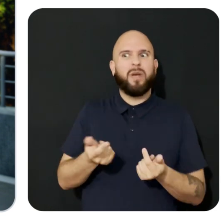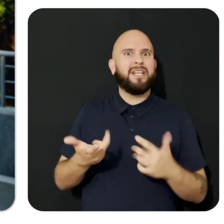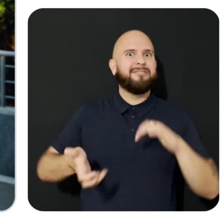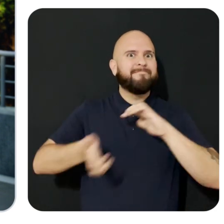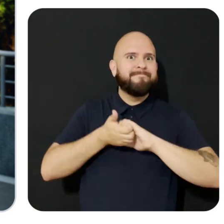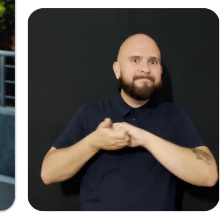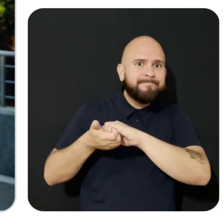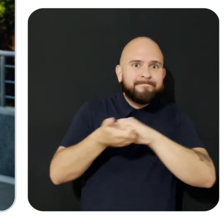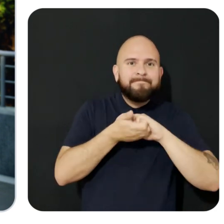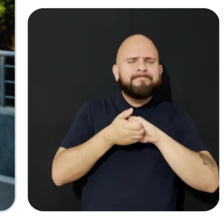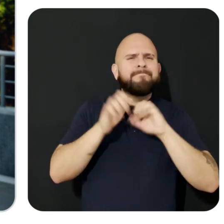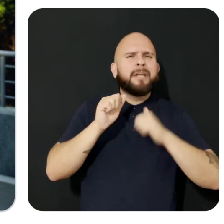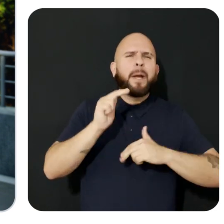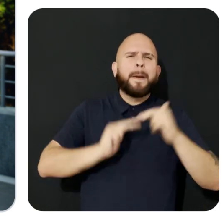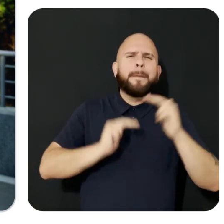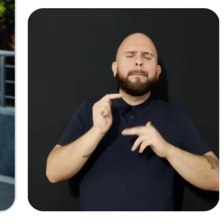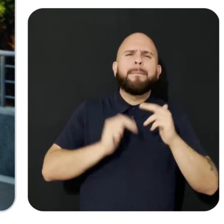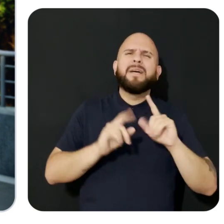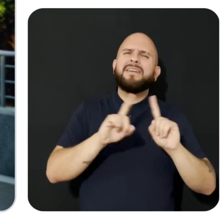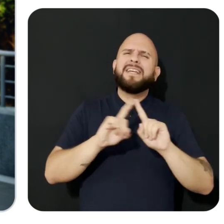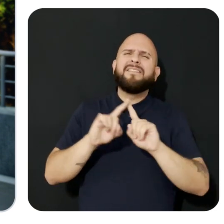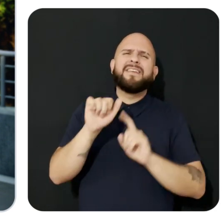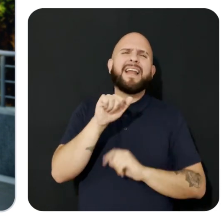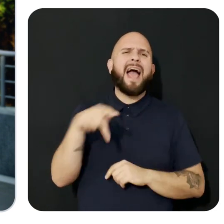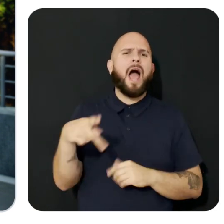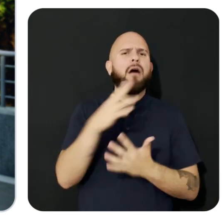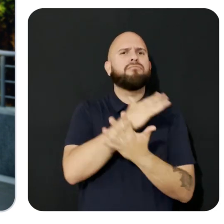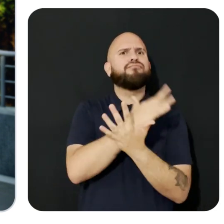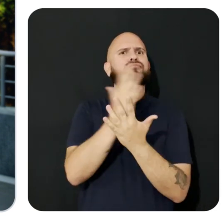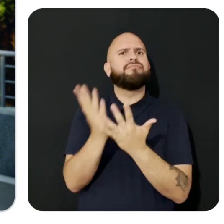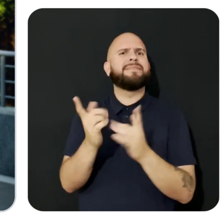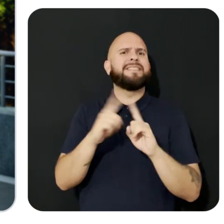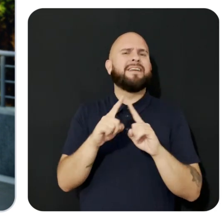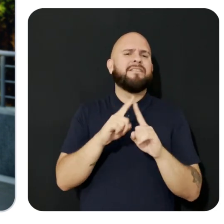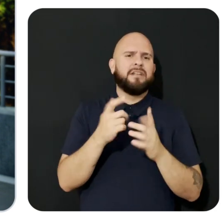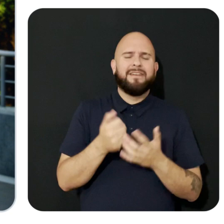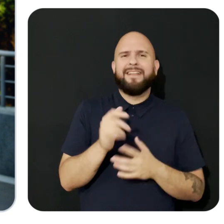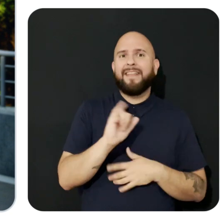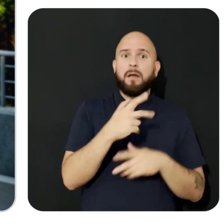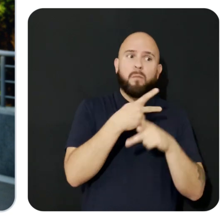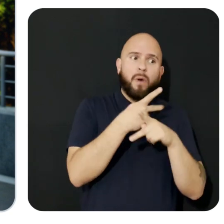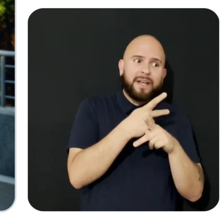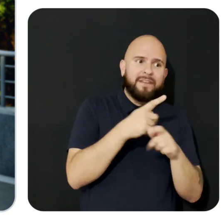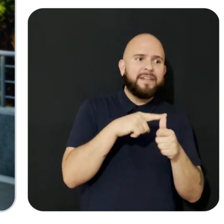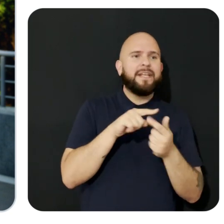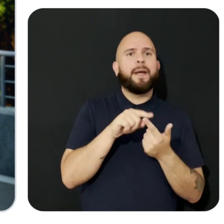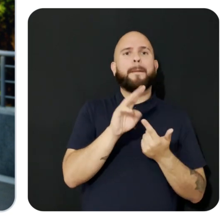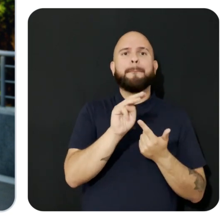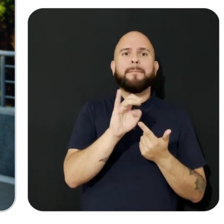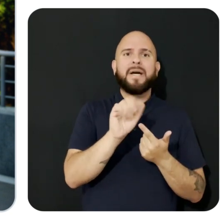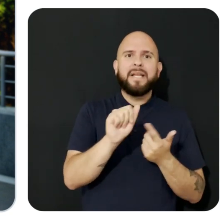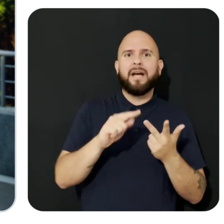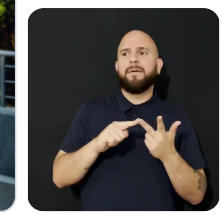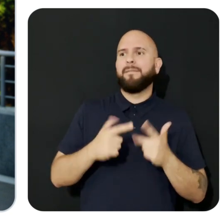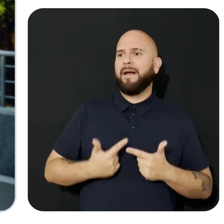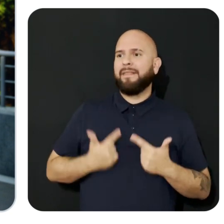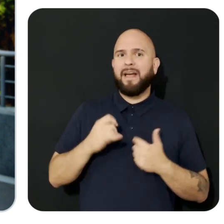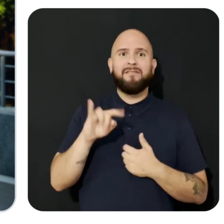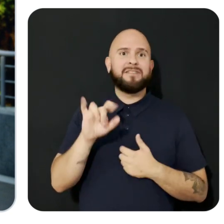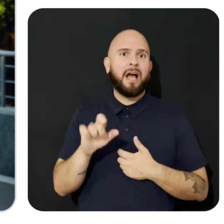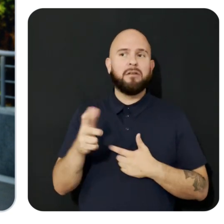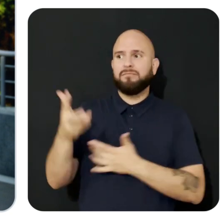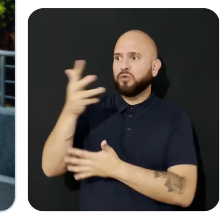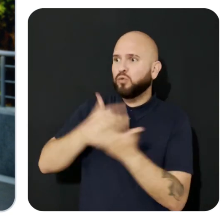build a variety of immersive apps that span different categories, from productivity and media to lifestyle and social. The